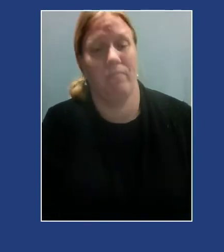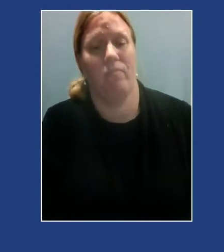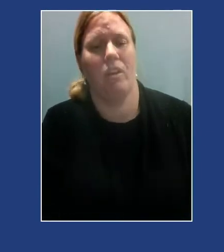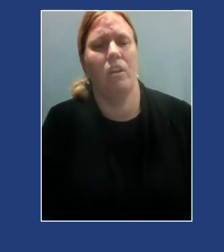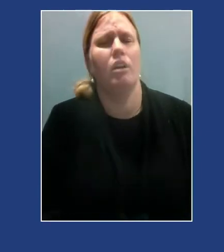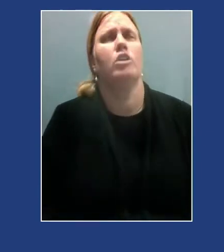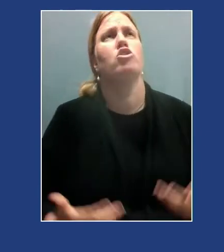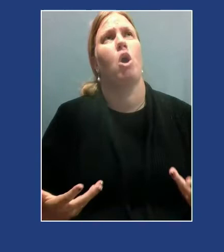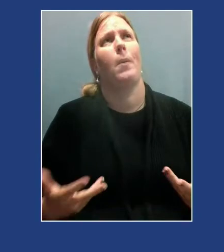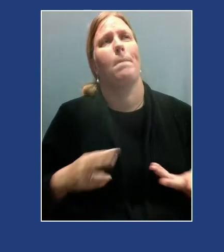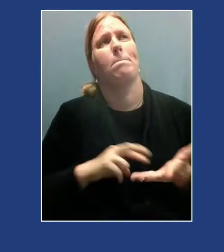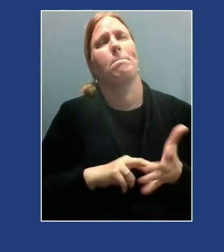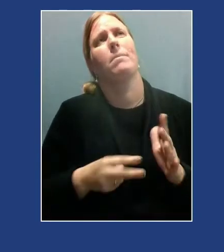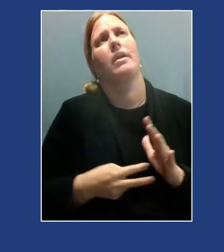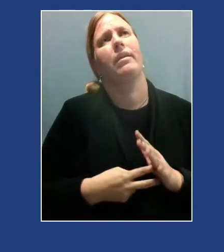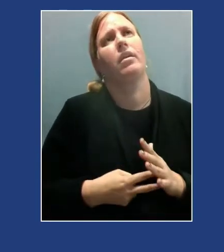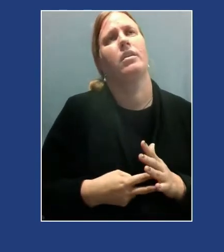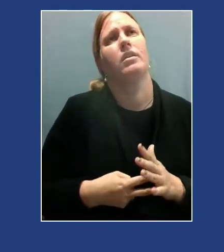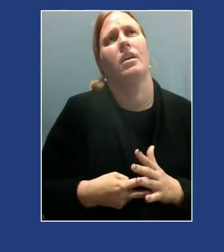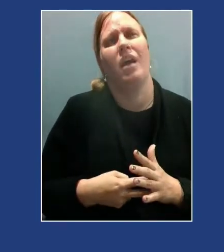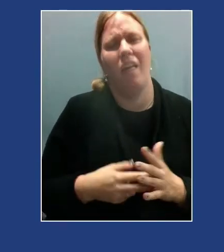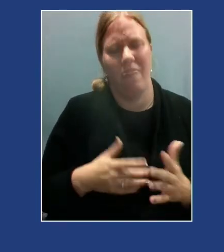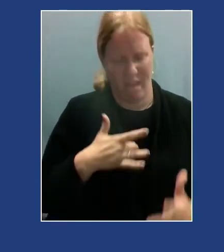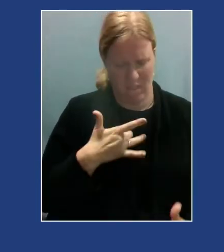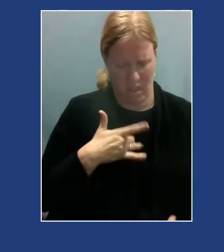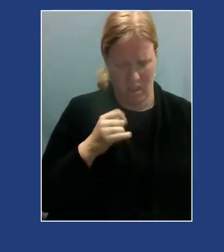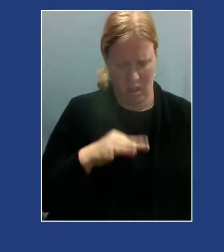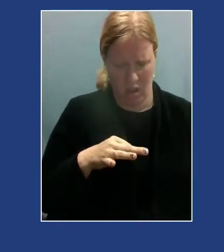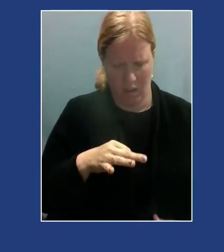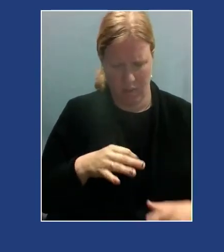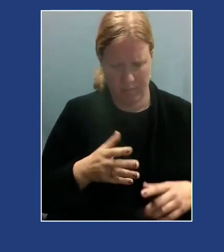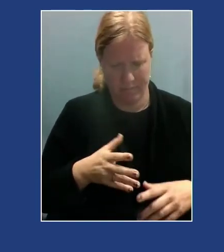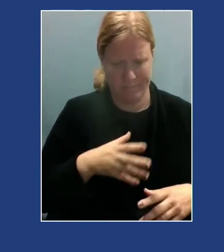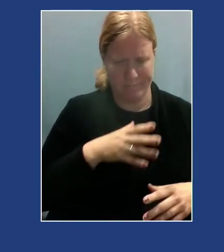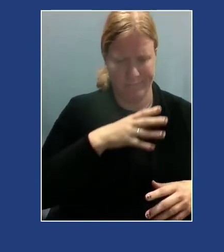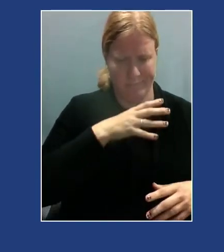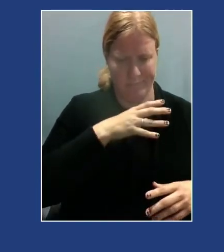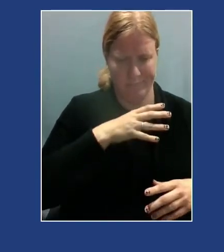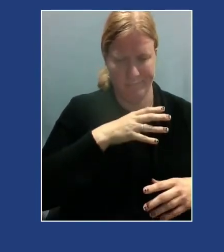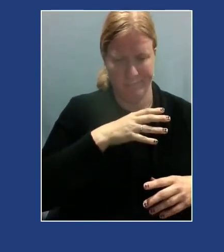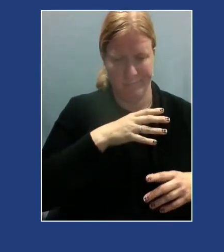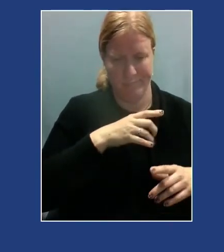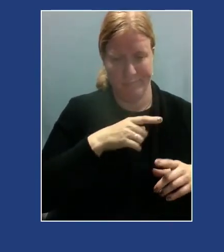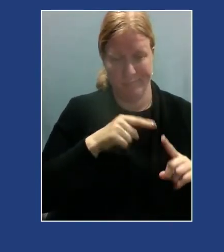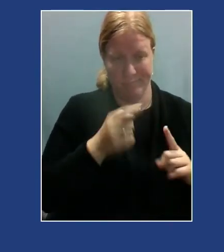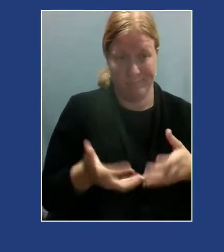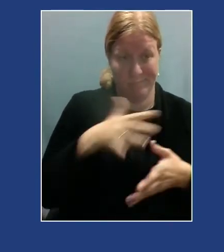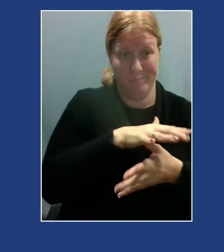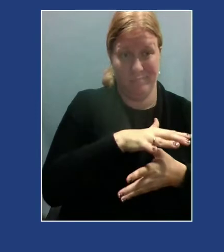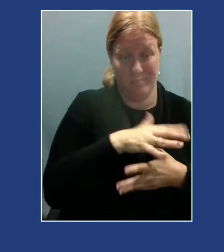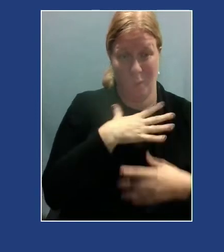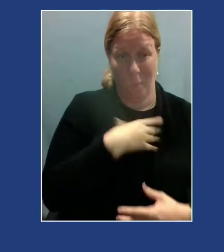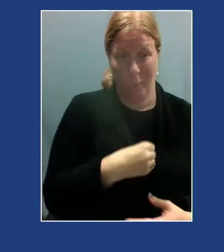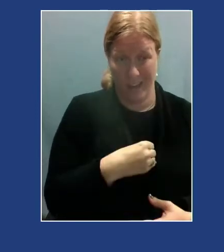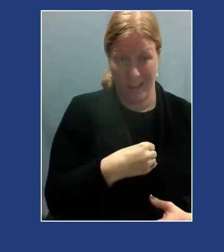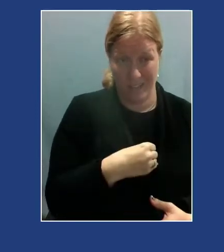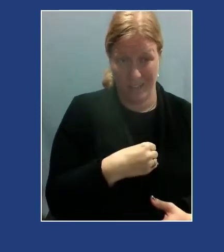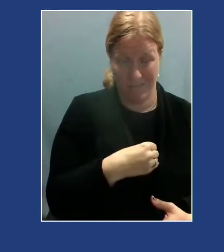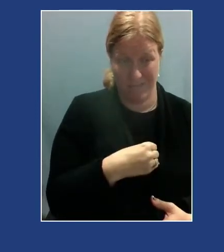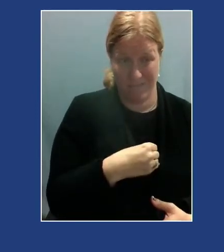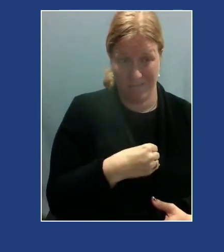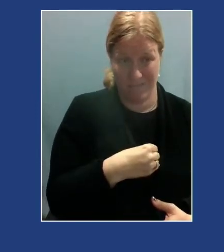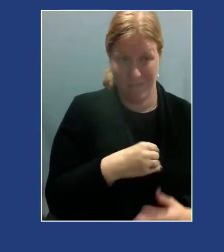from a default of whiteness and other people, right? And how do we help folks reclaim their